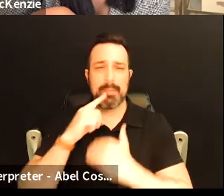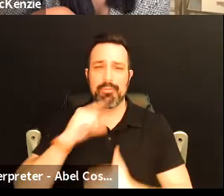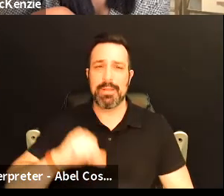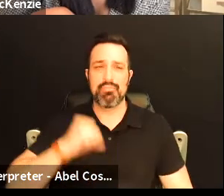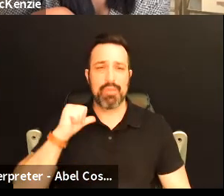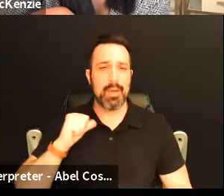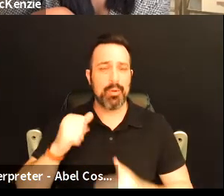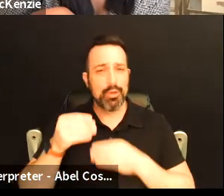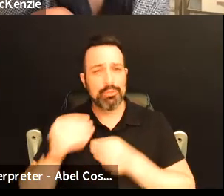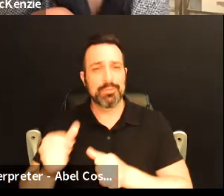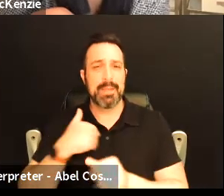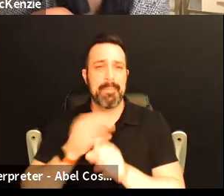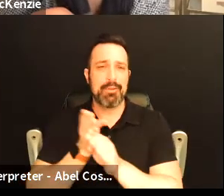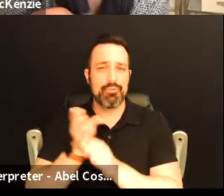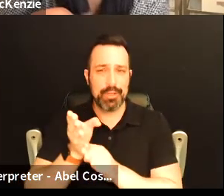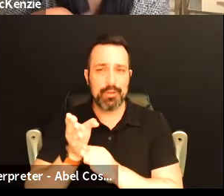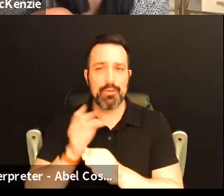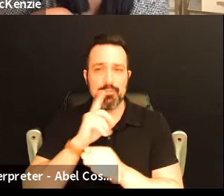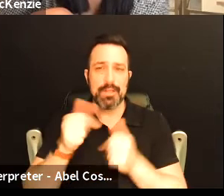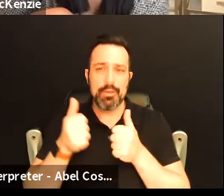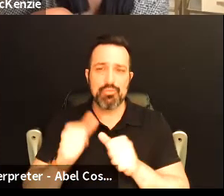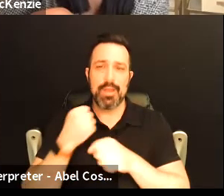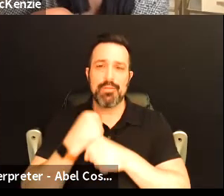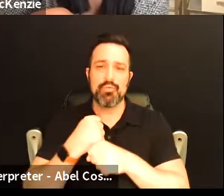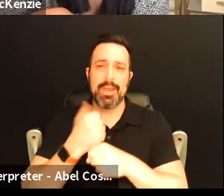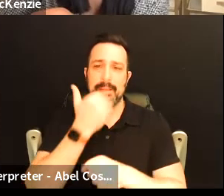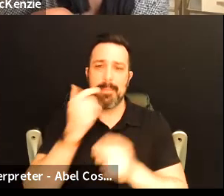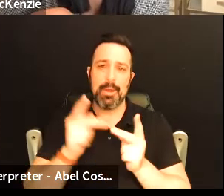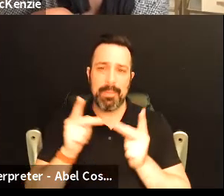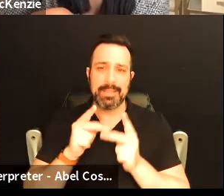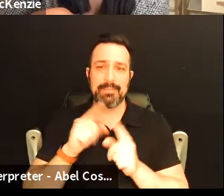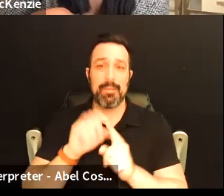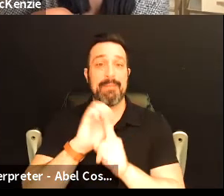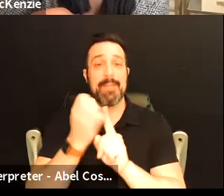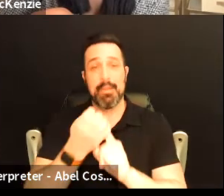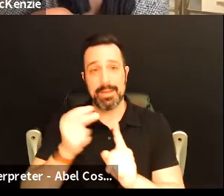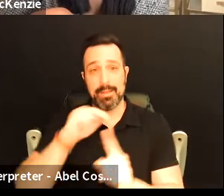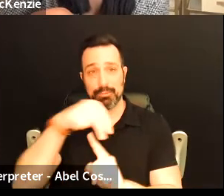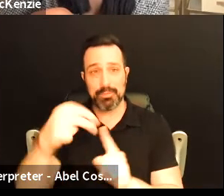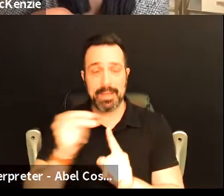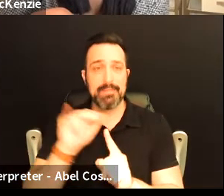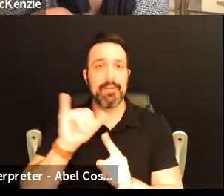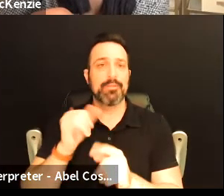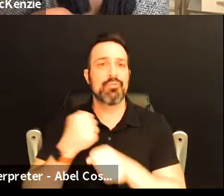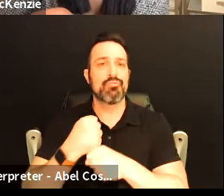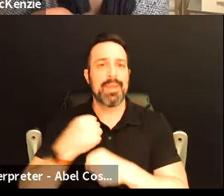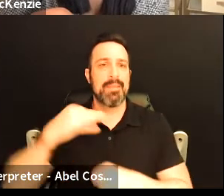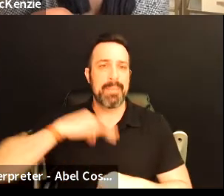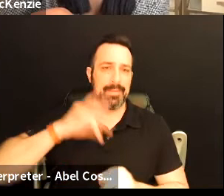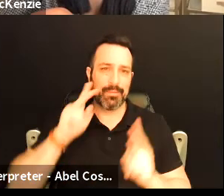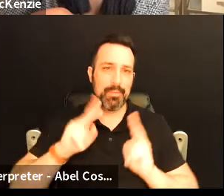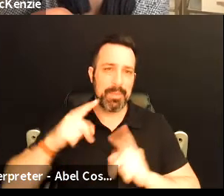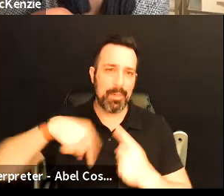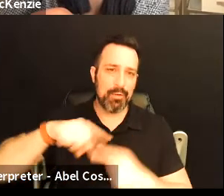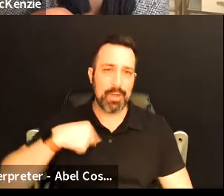spent my career trying to really create a better place from an environmental perspective and to create benefits for the people around us.